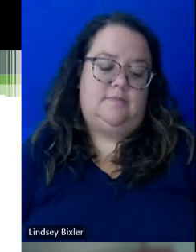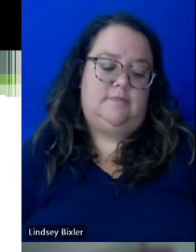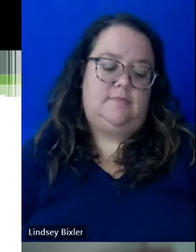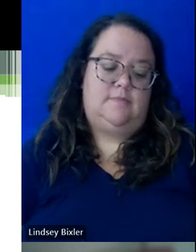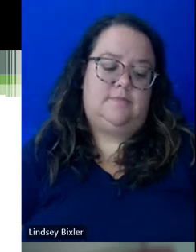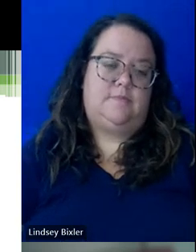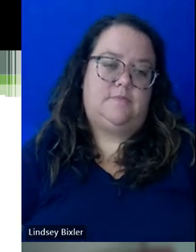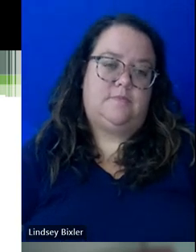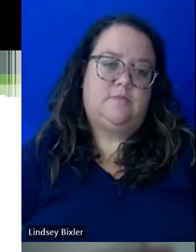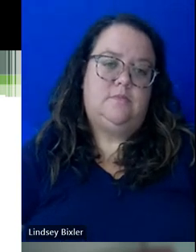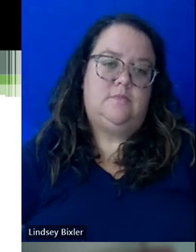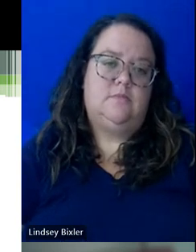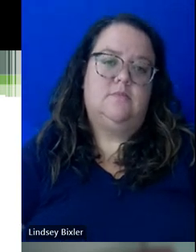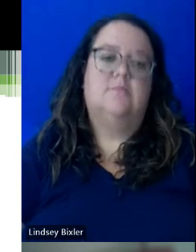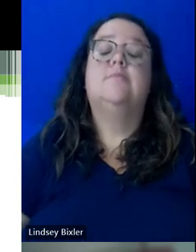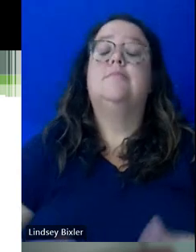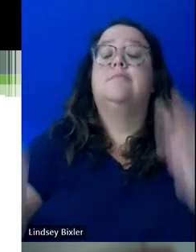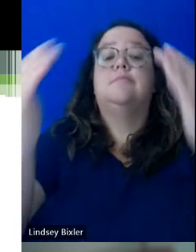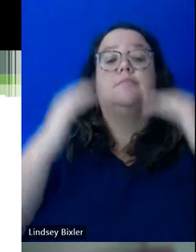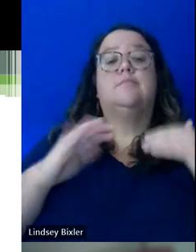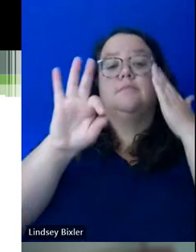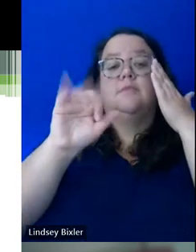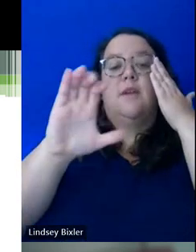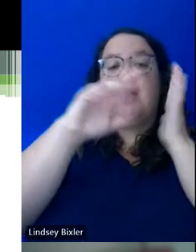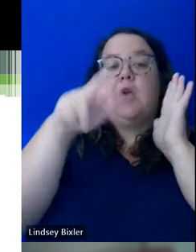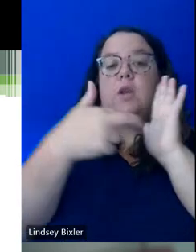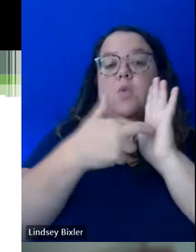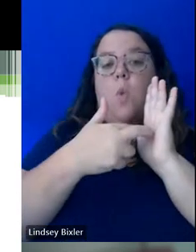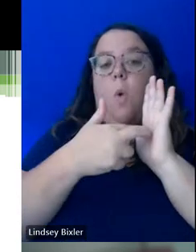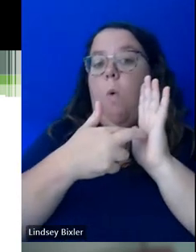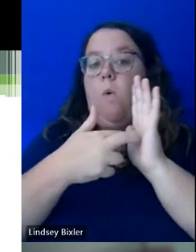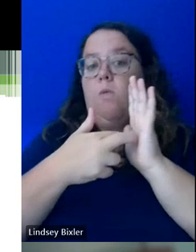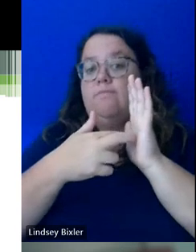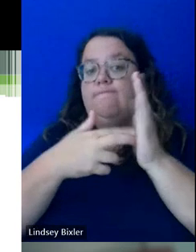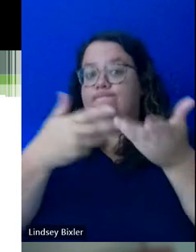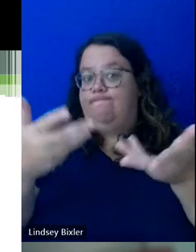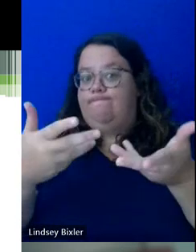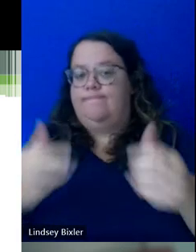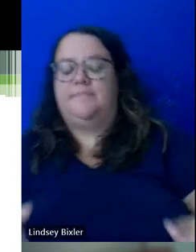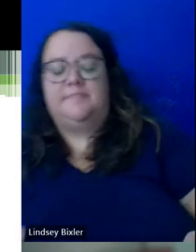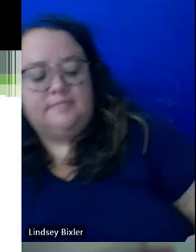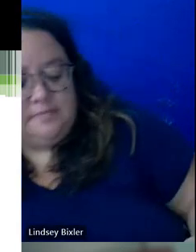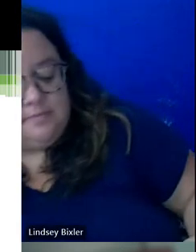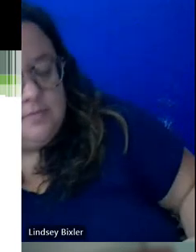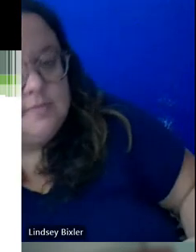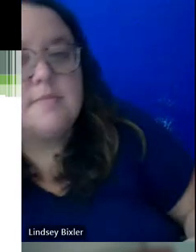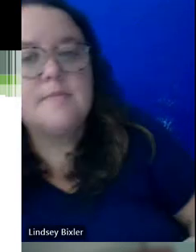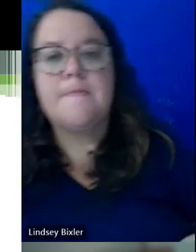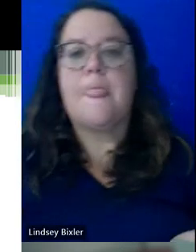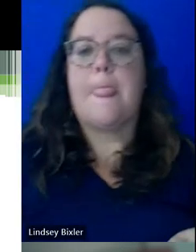Now, in terms of the faculty role in this kind of interactive process, it's important to emphasize